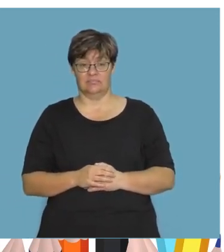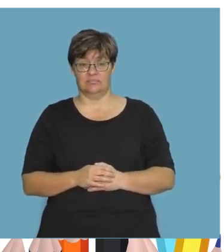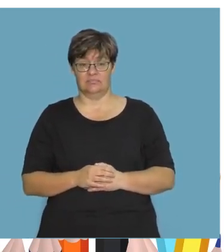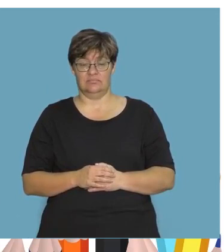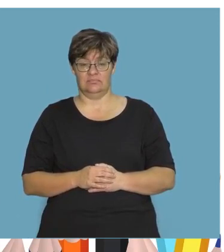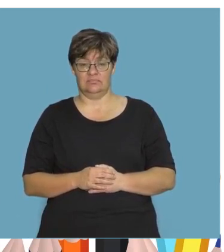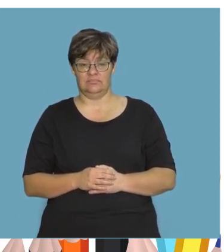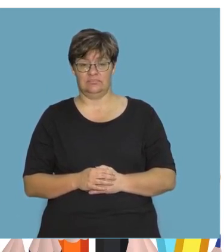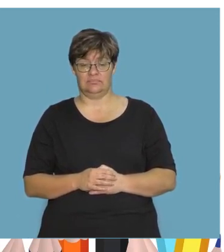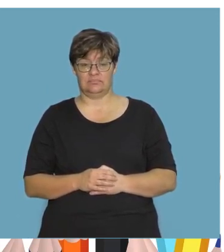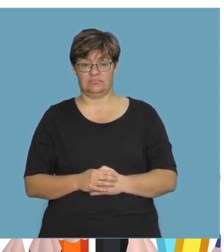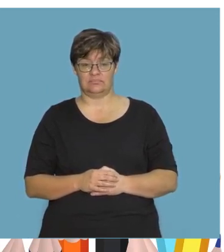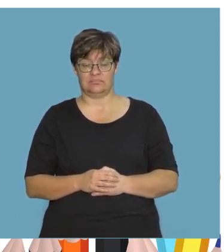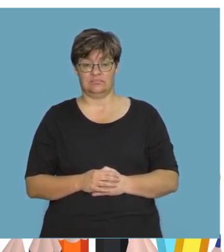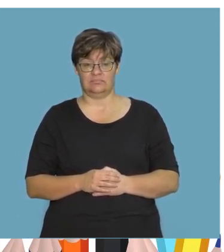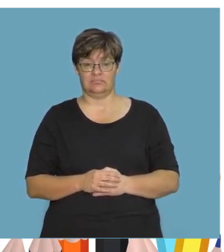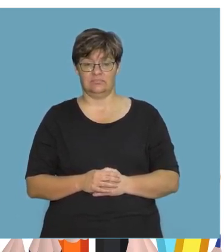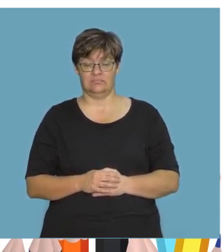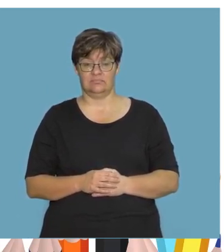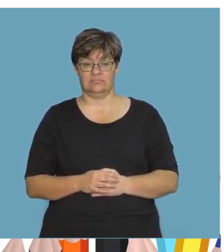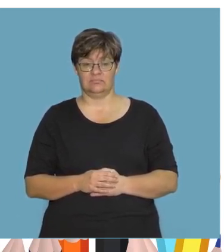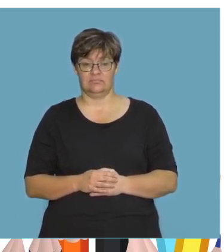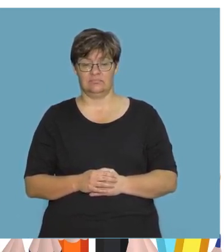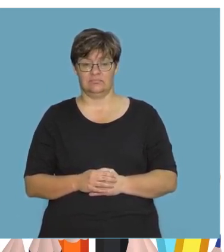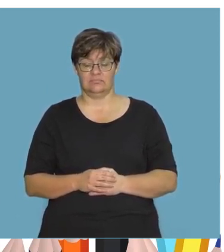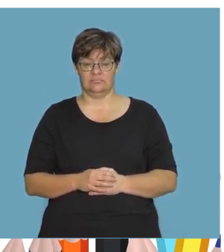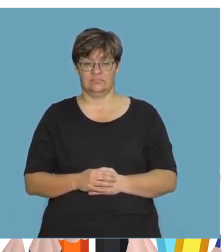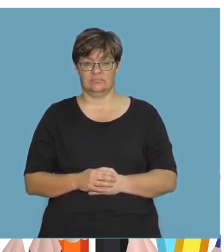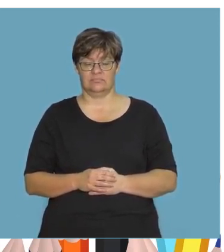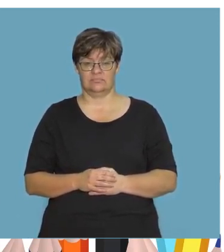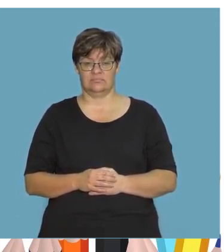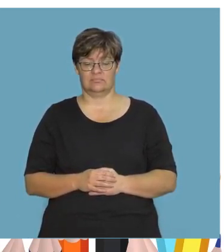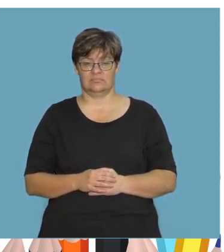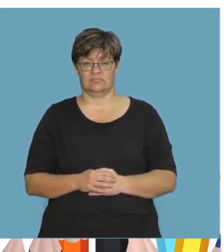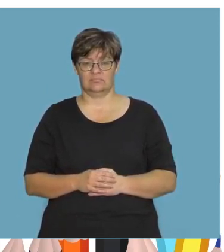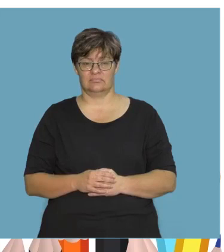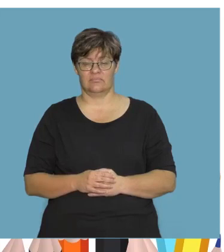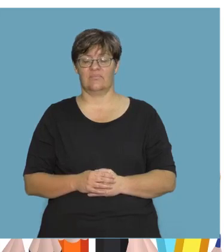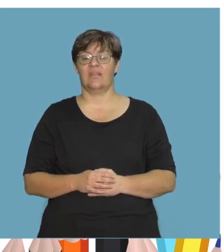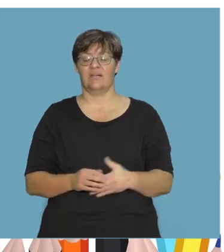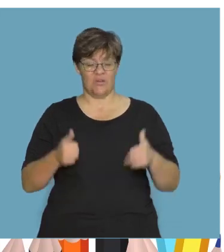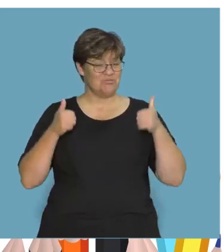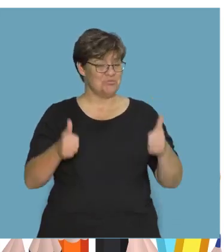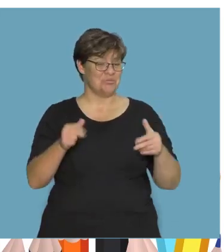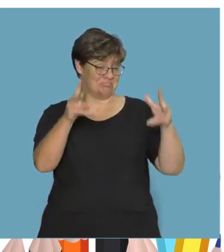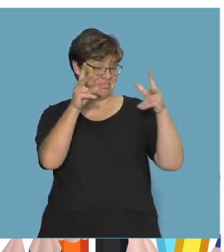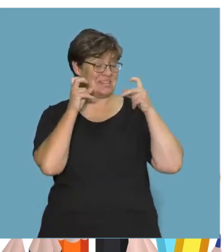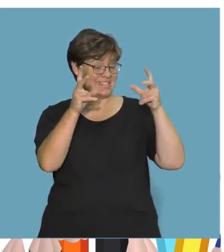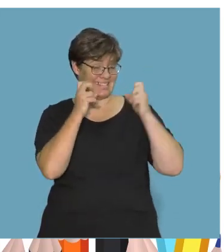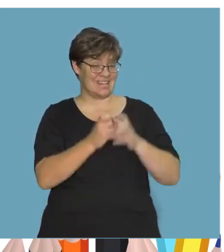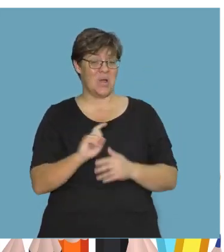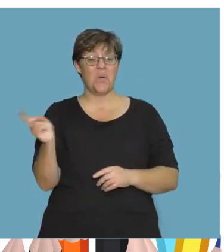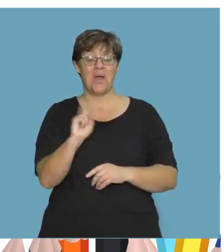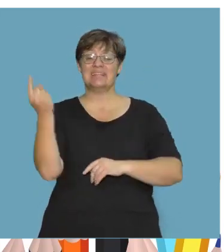What day of the was it? Good listening! What day of the week